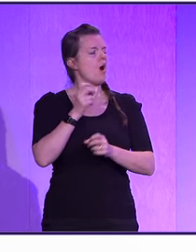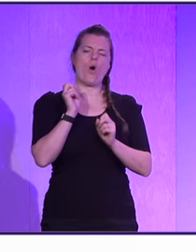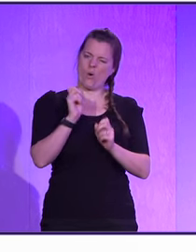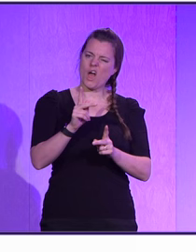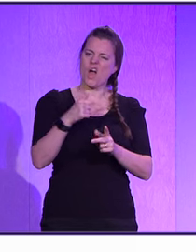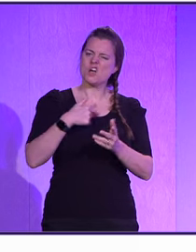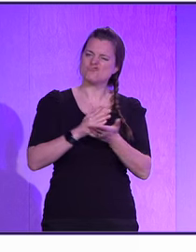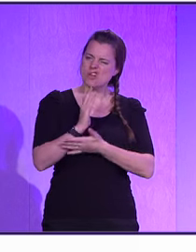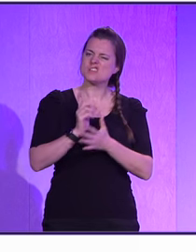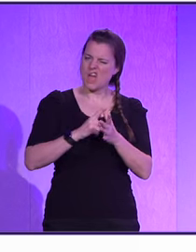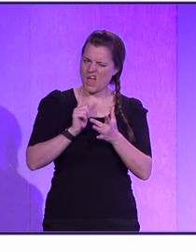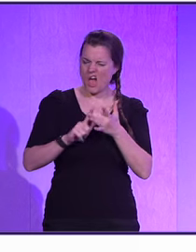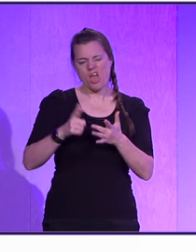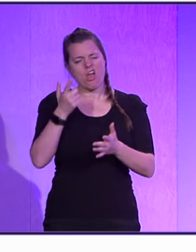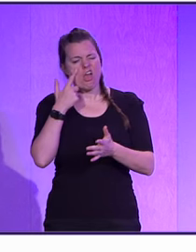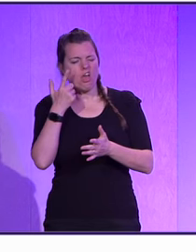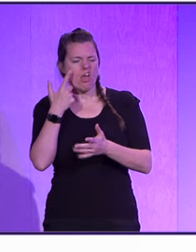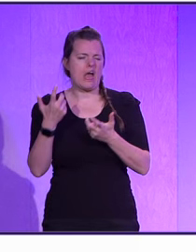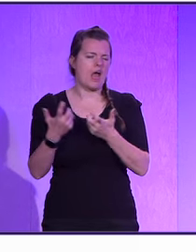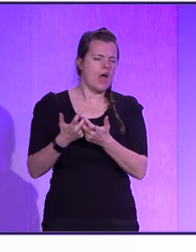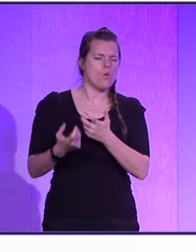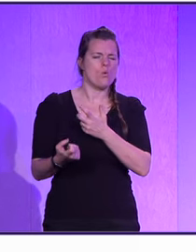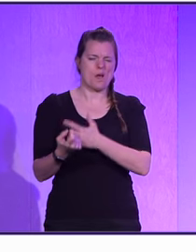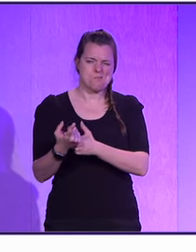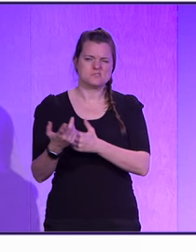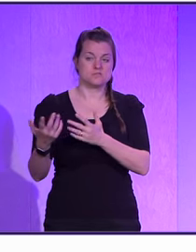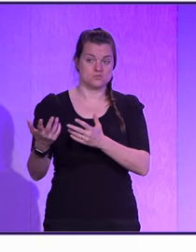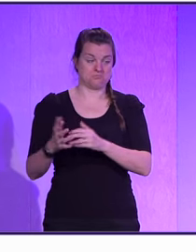who trusts the AI, right? So let's see how that's going to work.